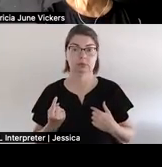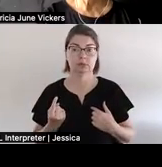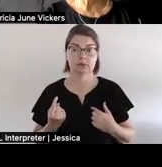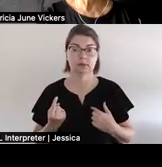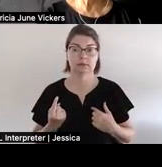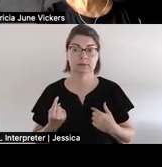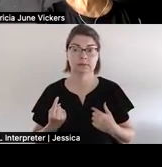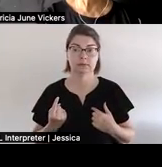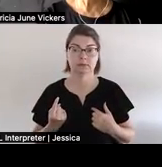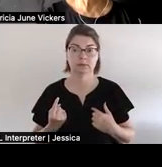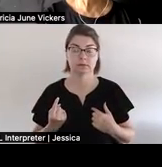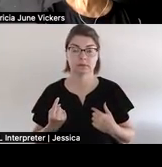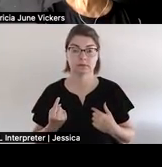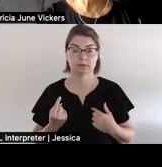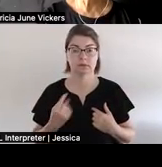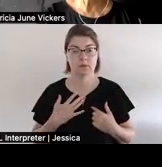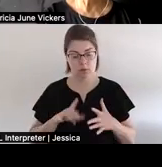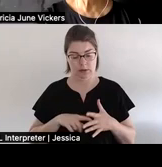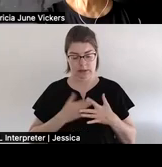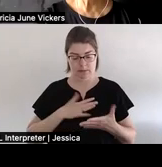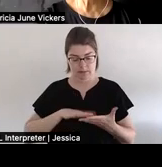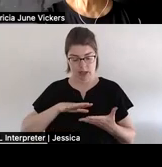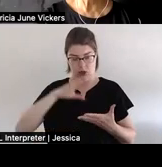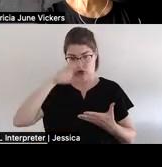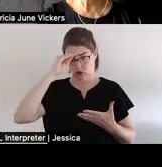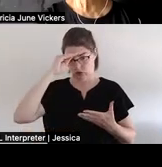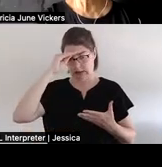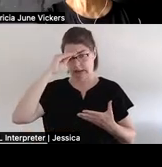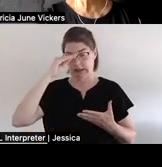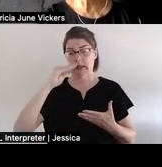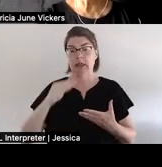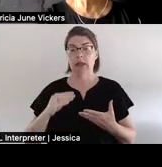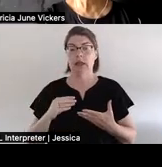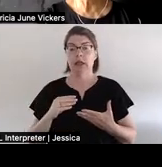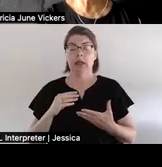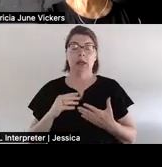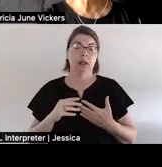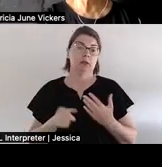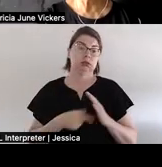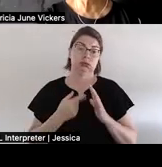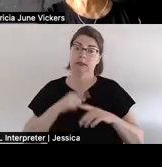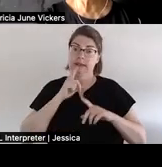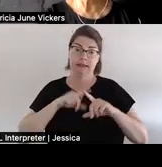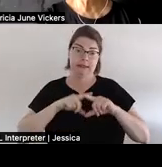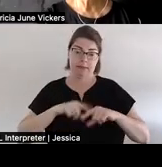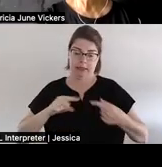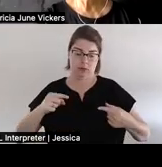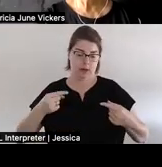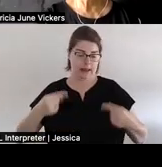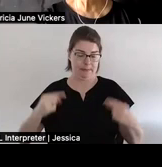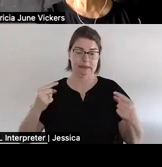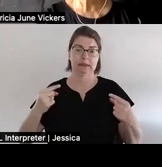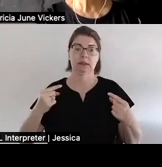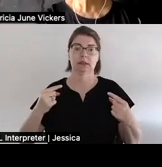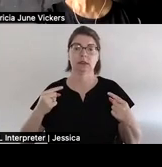it was the beginning of my learning that it's uh sometimes depending on the nature of the offense it